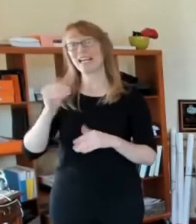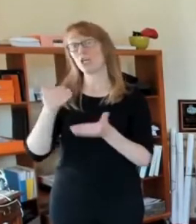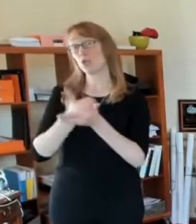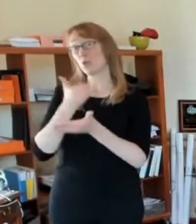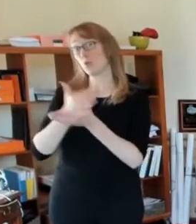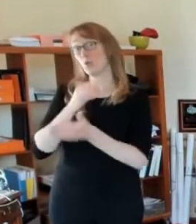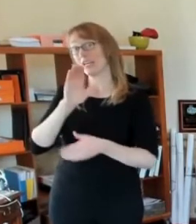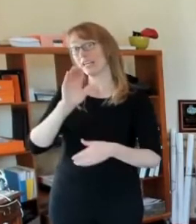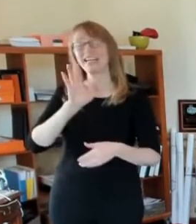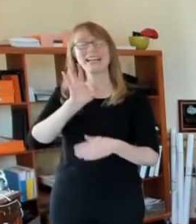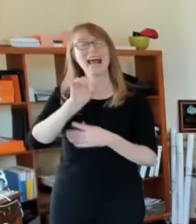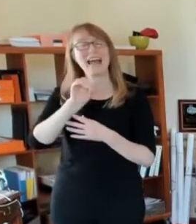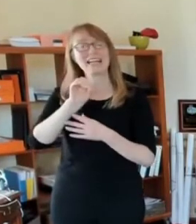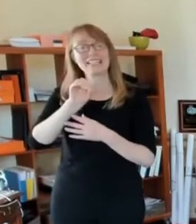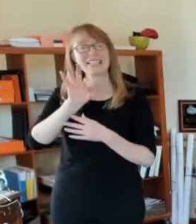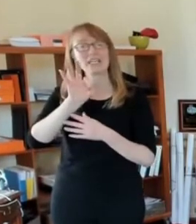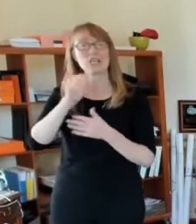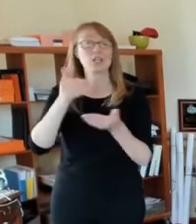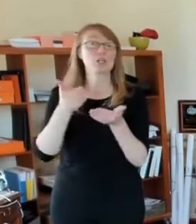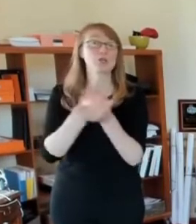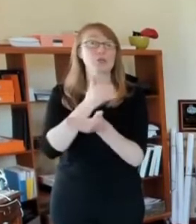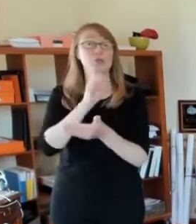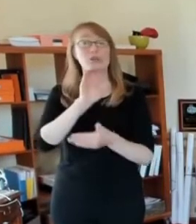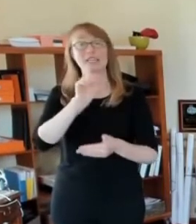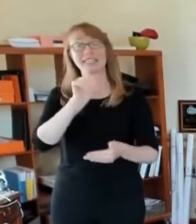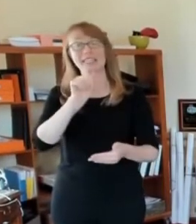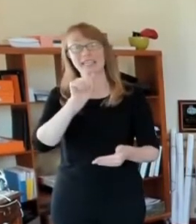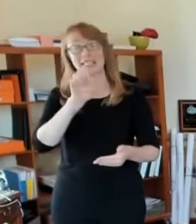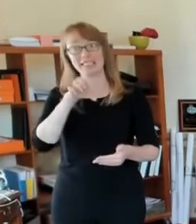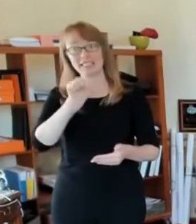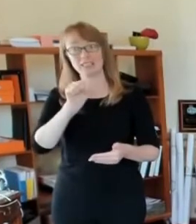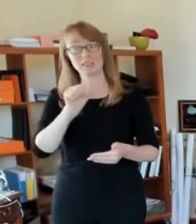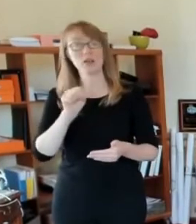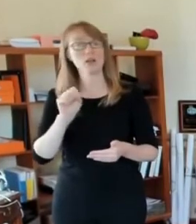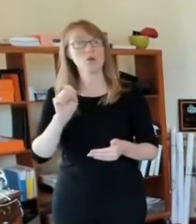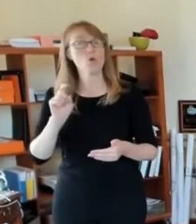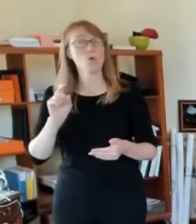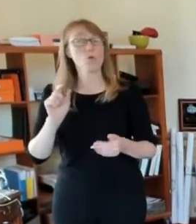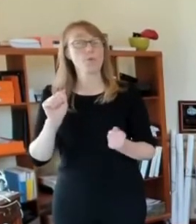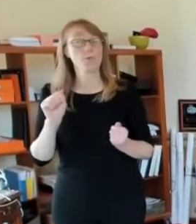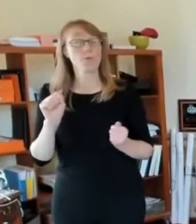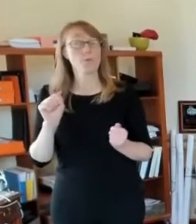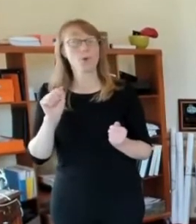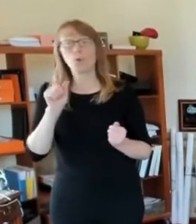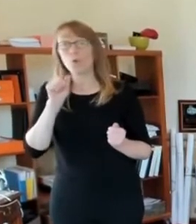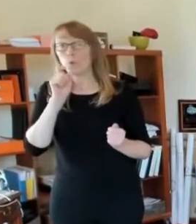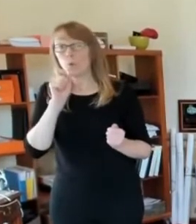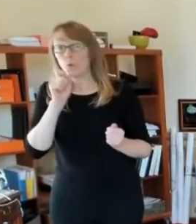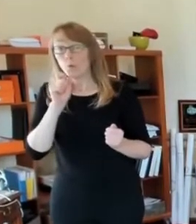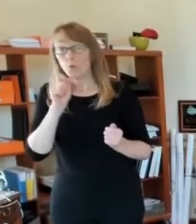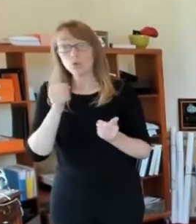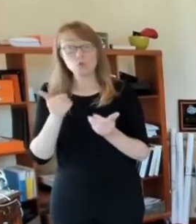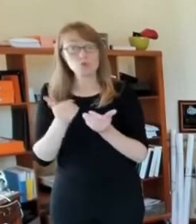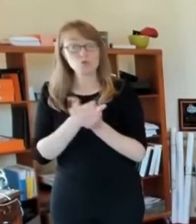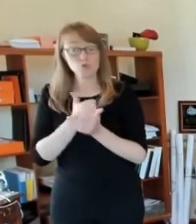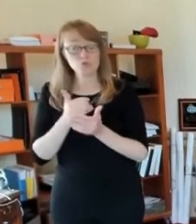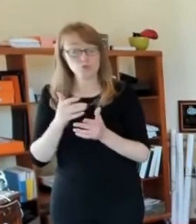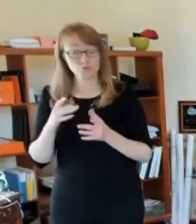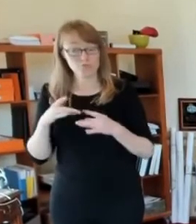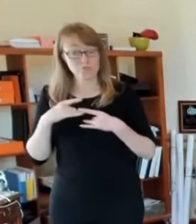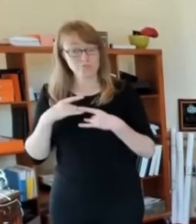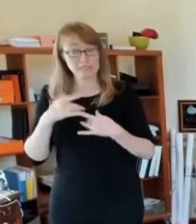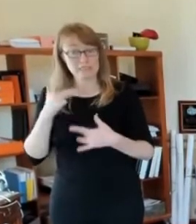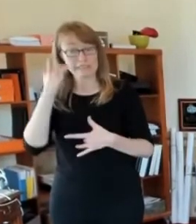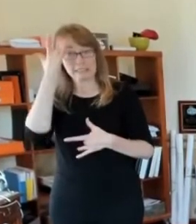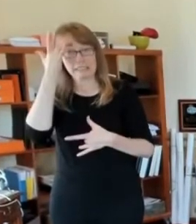60% of those cases, over 60% of those cases were young people cases, mostly, uh, young people